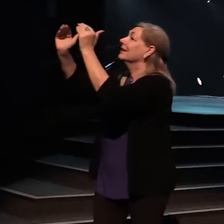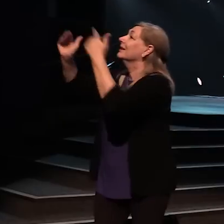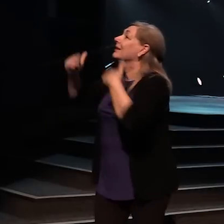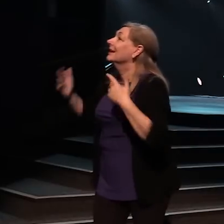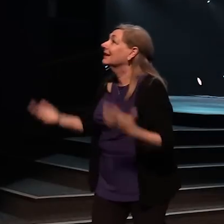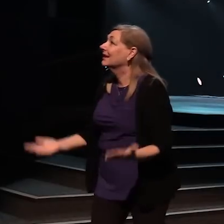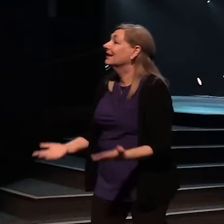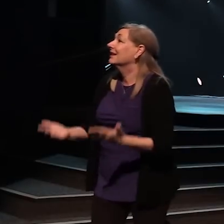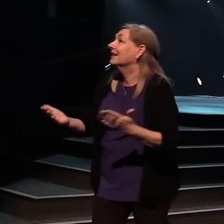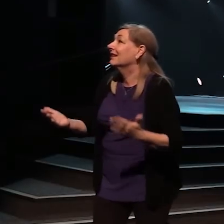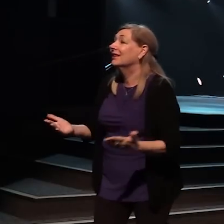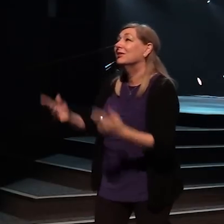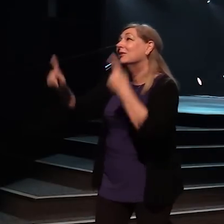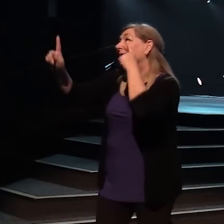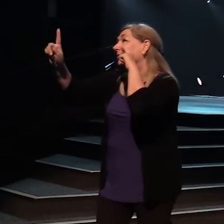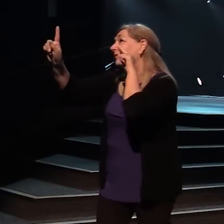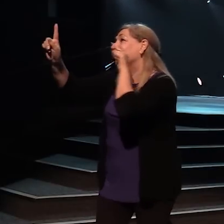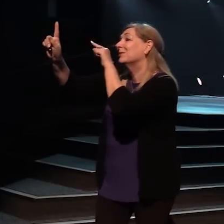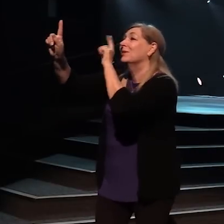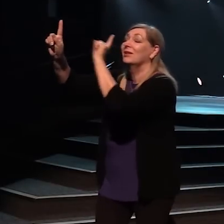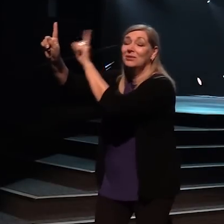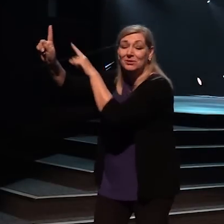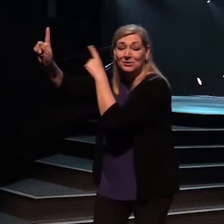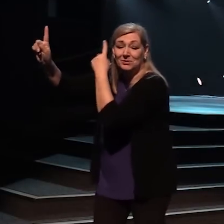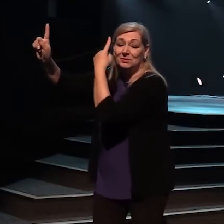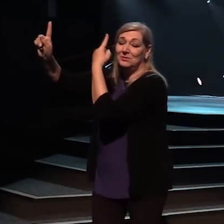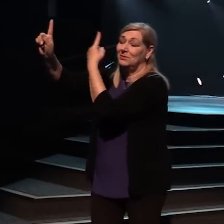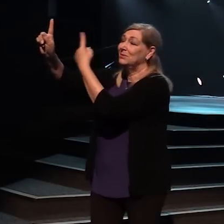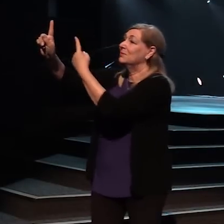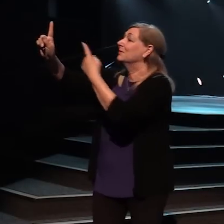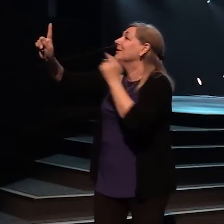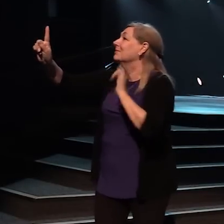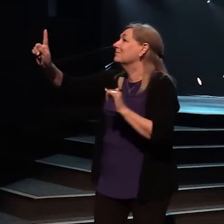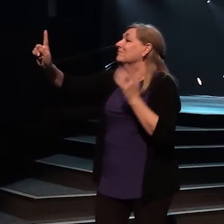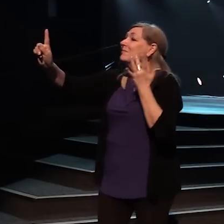Jesus, are here, we're for you